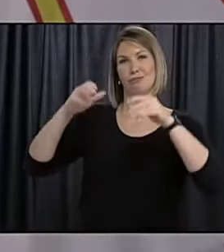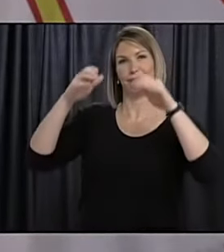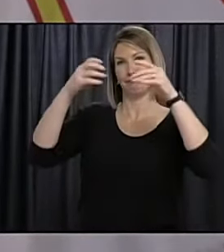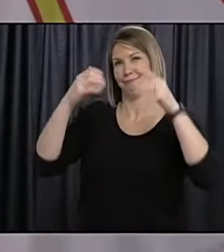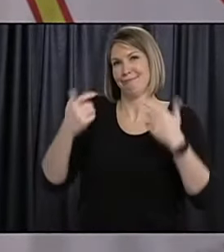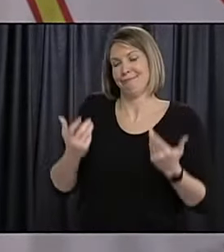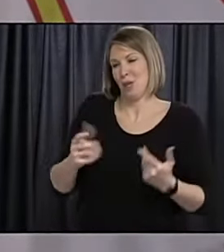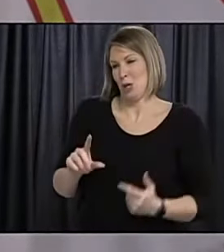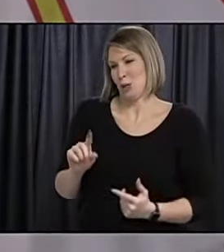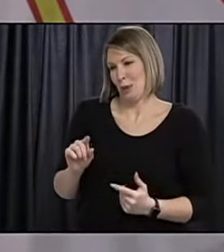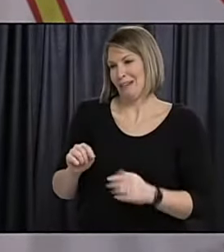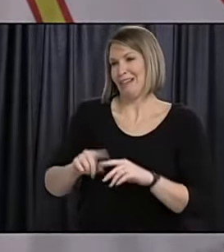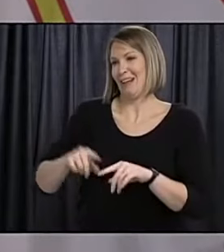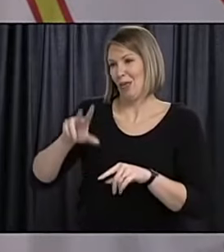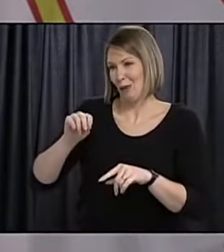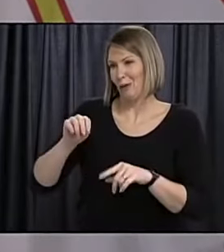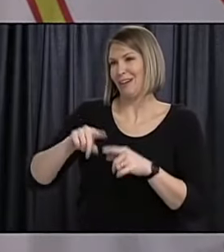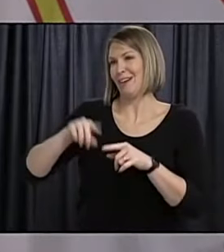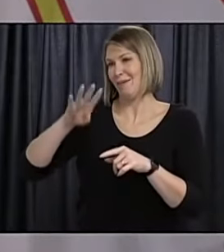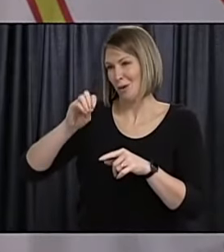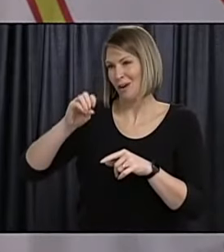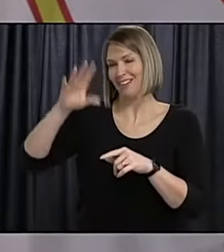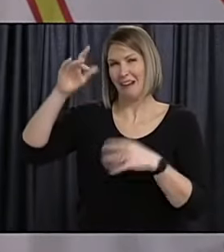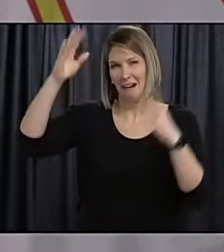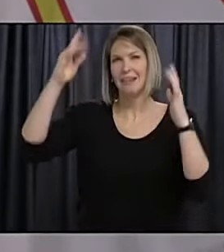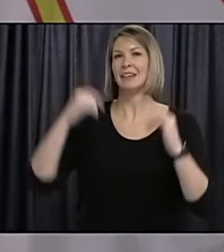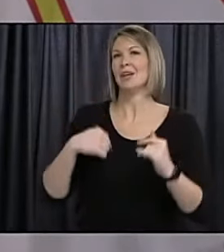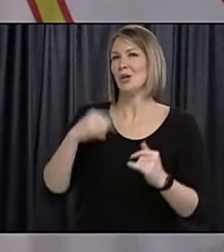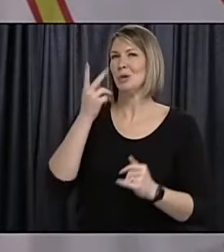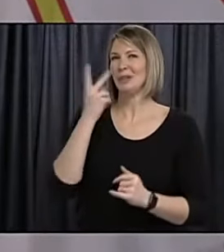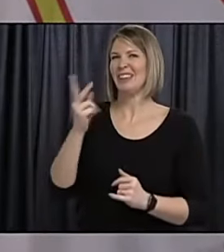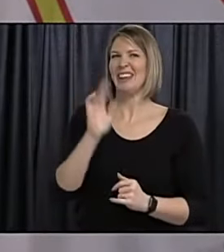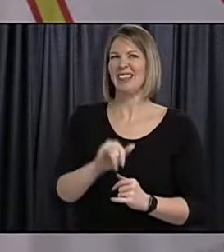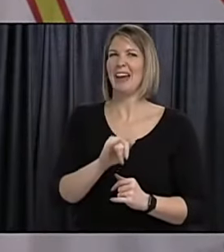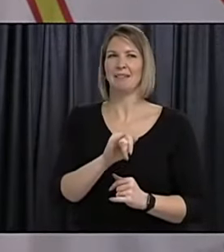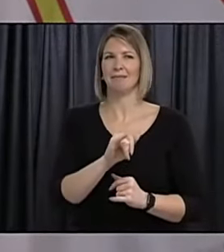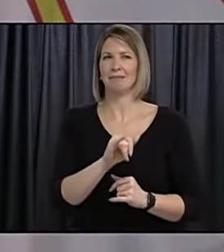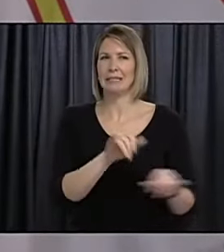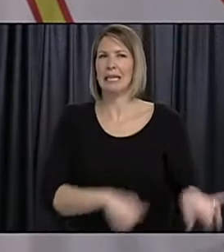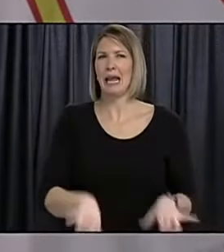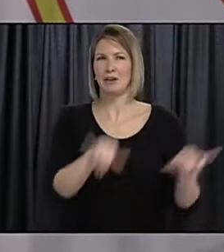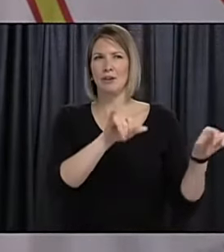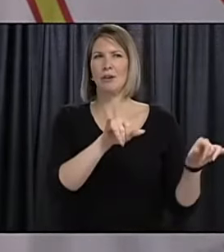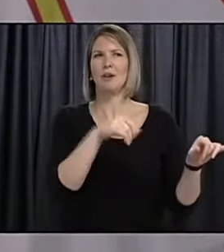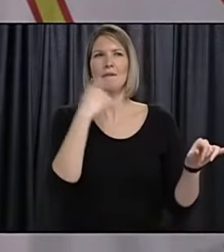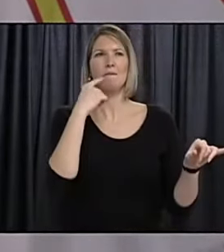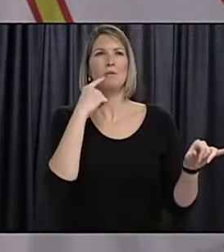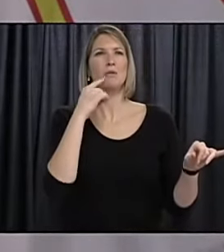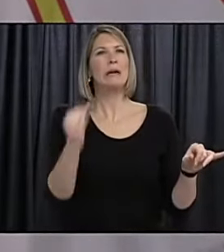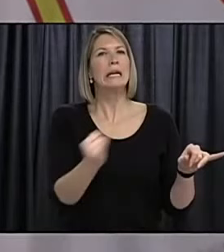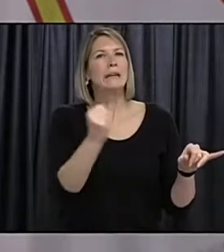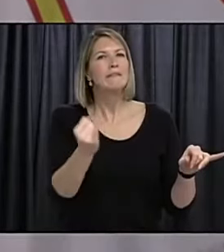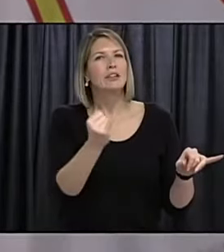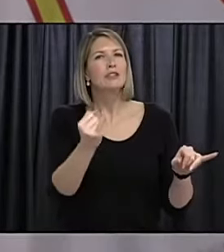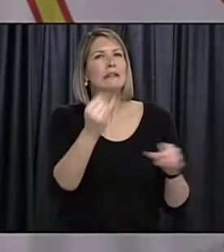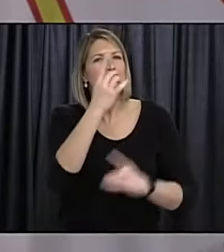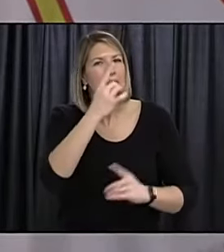and so that you'll see that in a lot of different things not just in infectious diseases